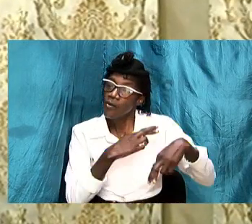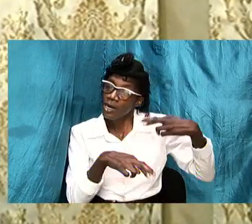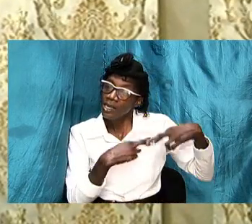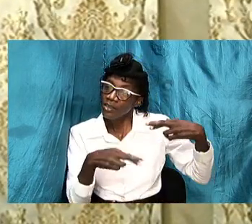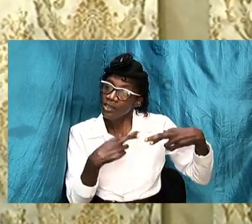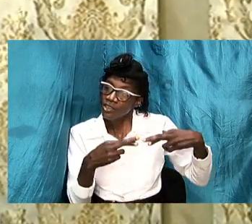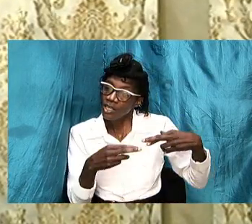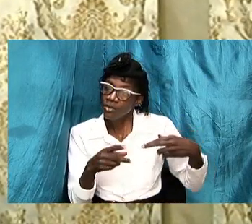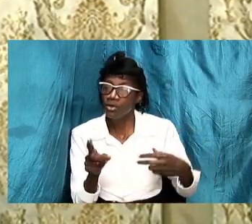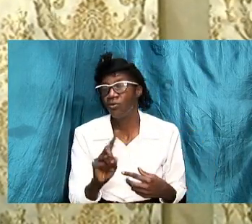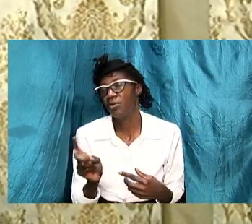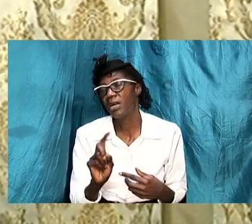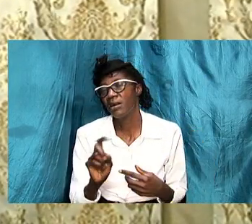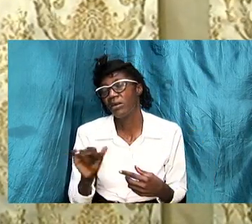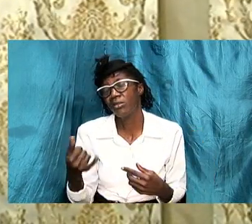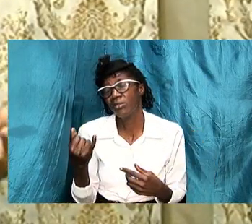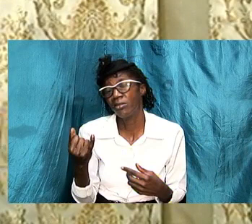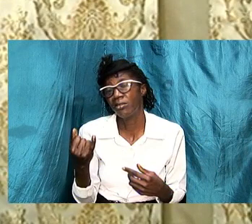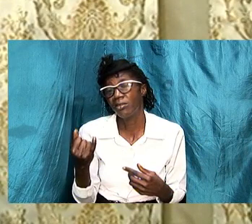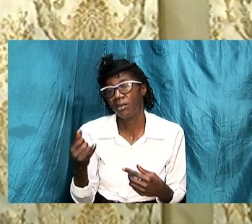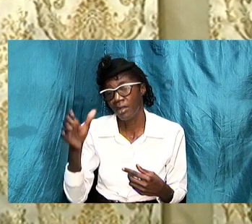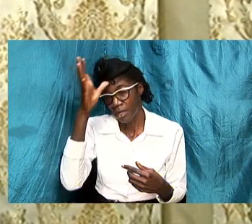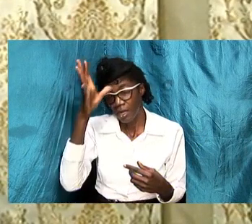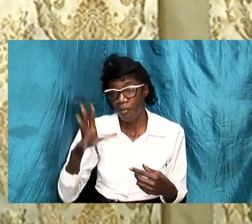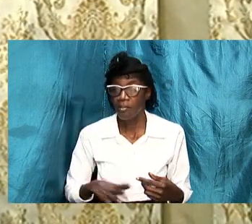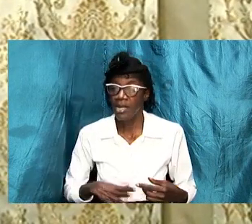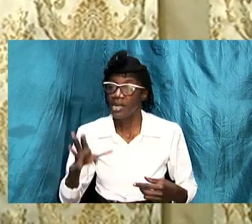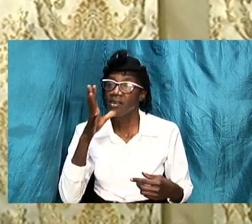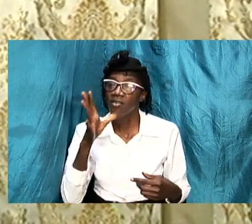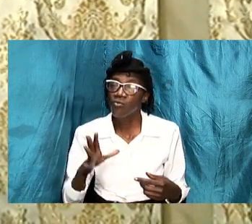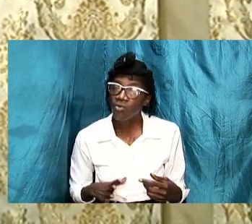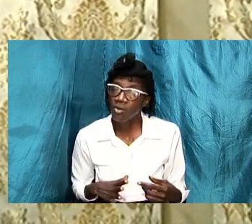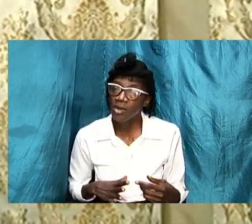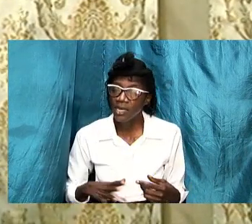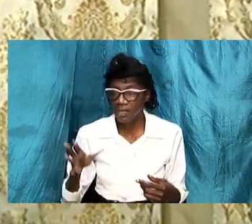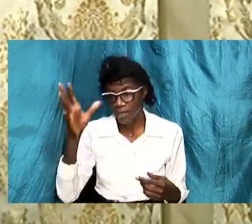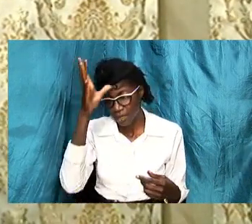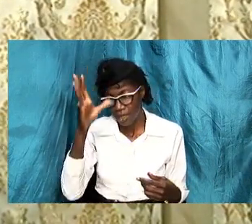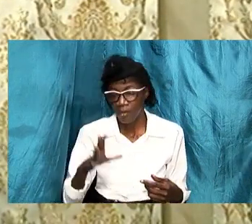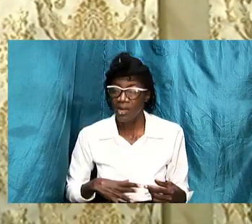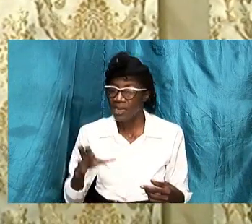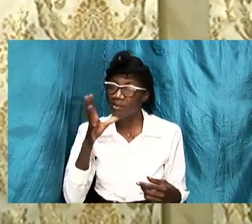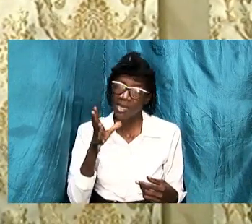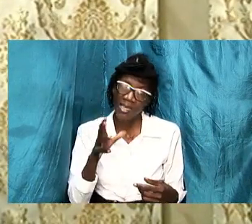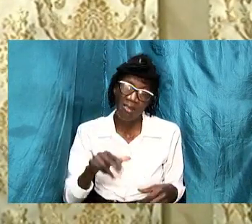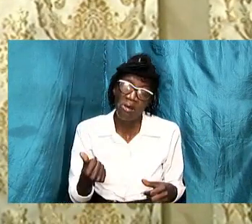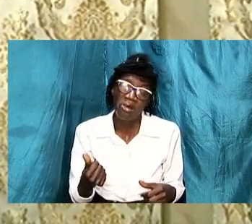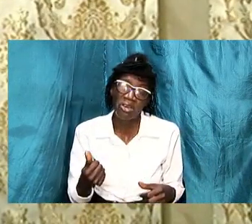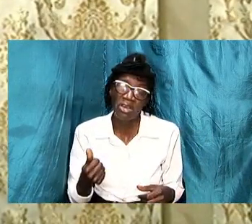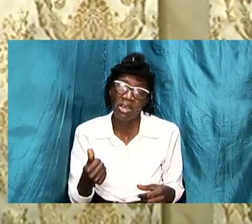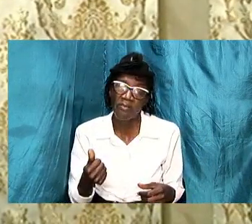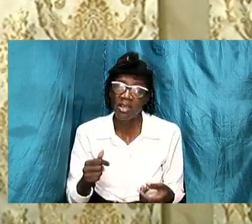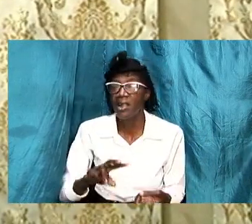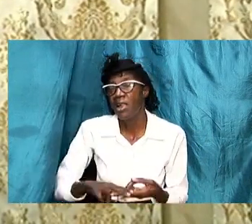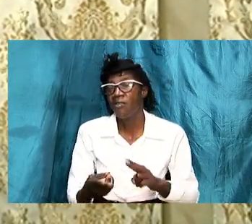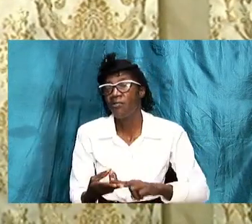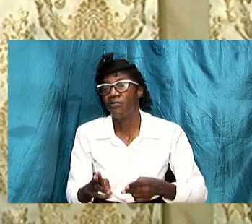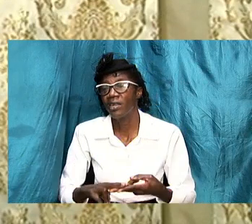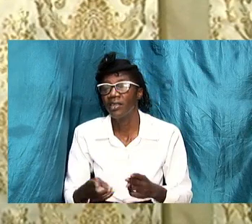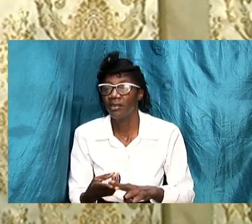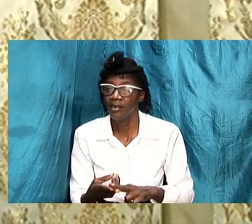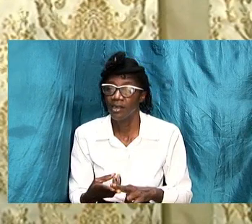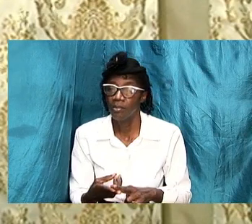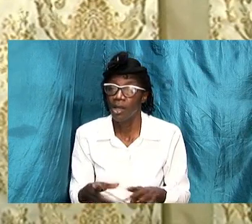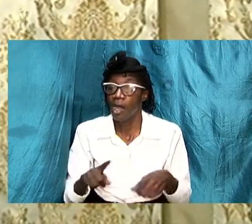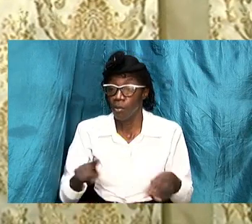where just men and women men and men general friendships are concerned but we